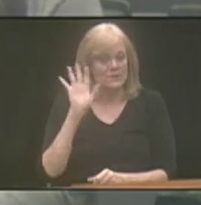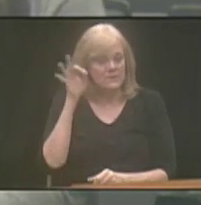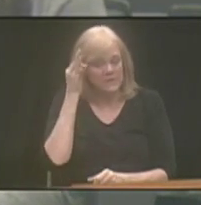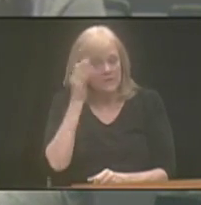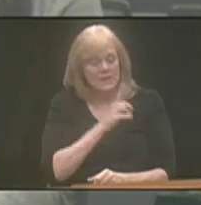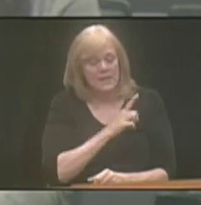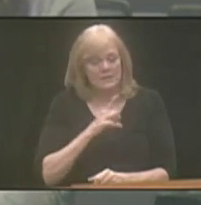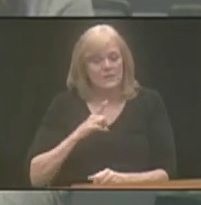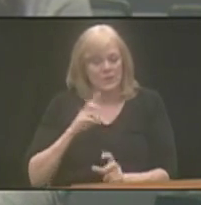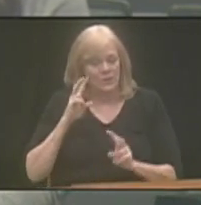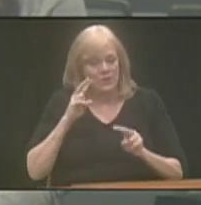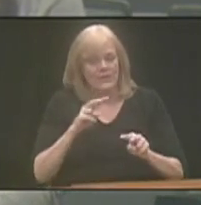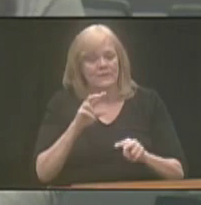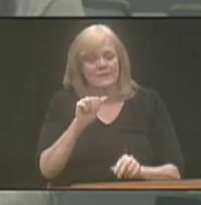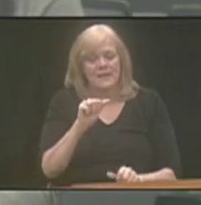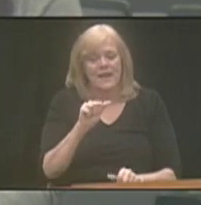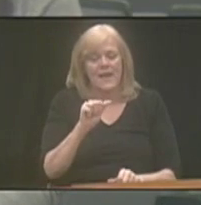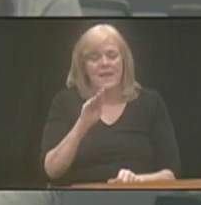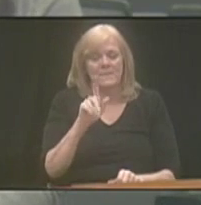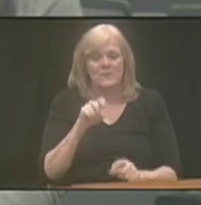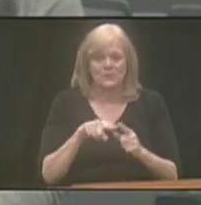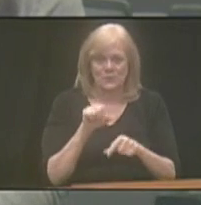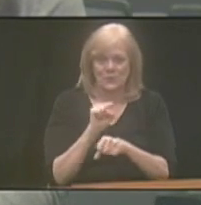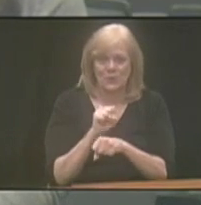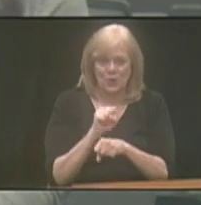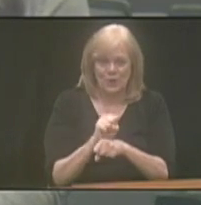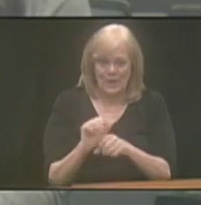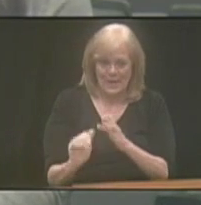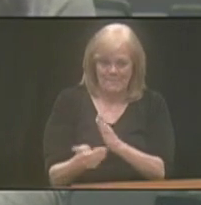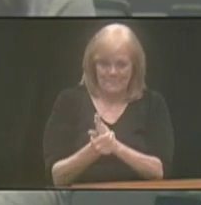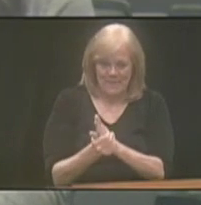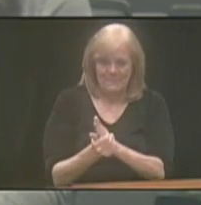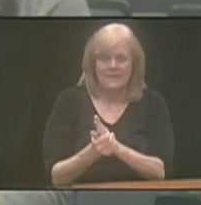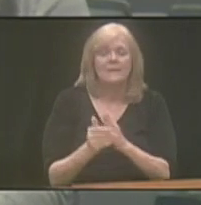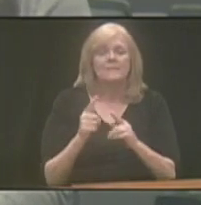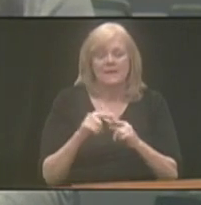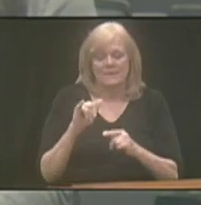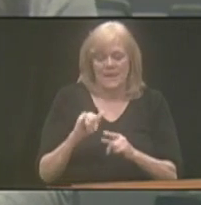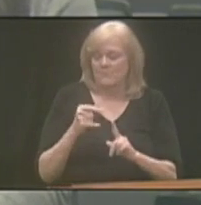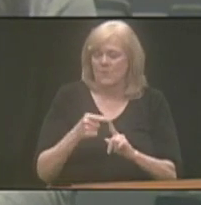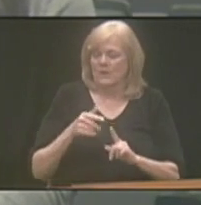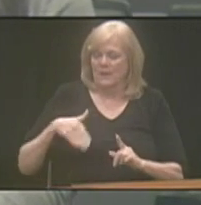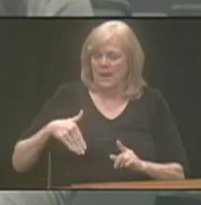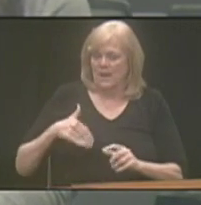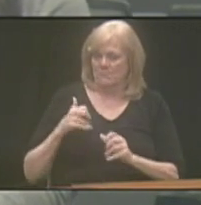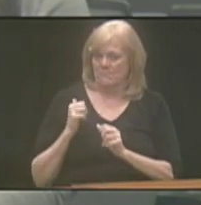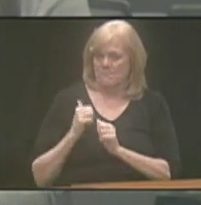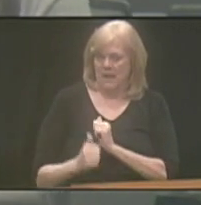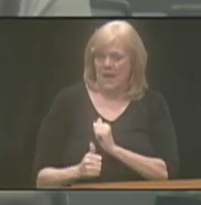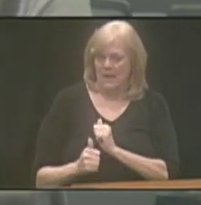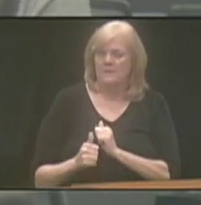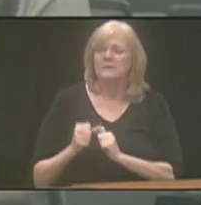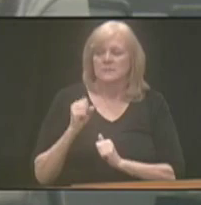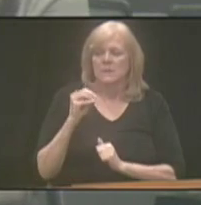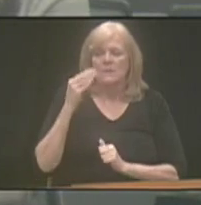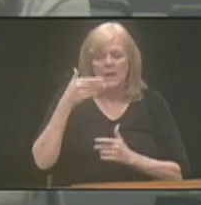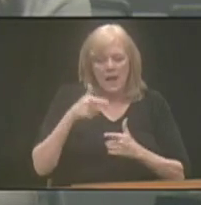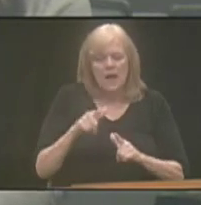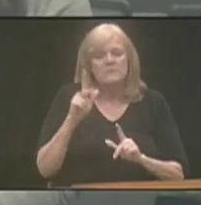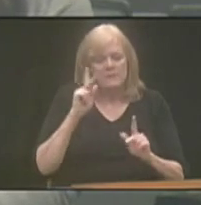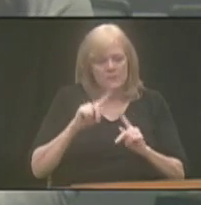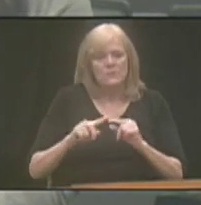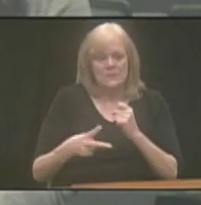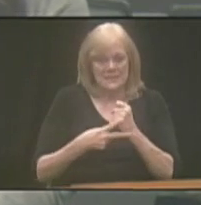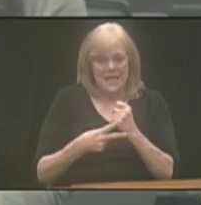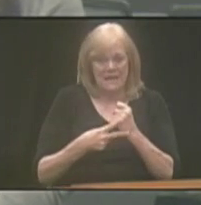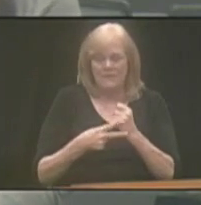federal legislation looking at that. It's called the ABLE to Work Amendment, but at this point, that has not passed. So, just know that it allows you to